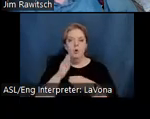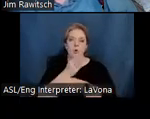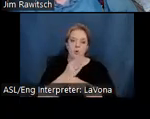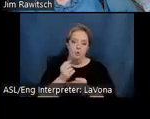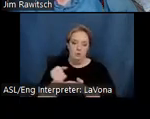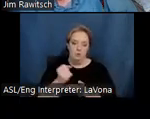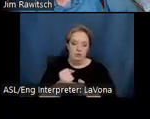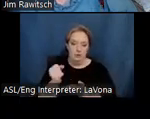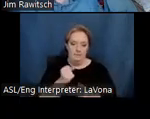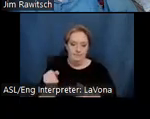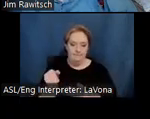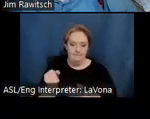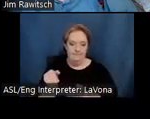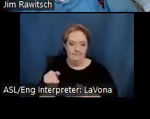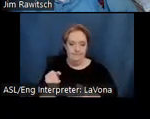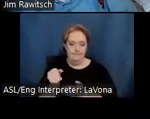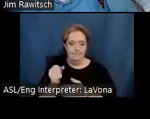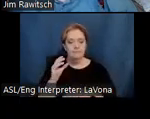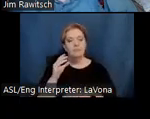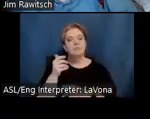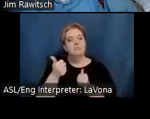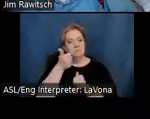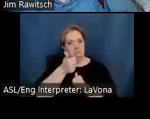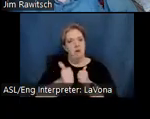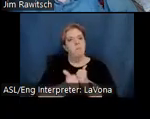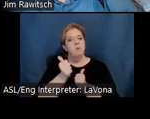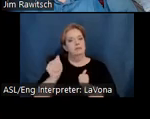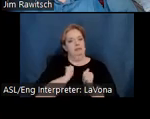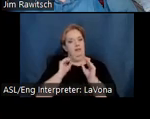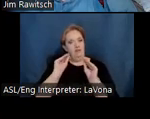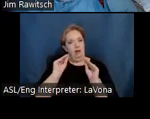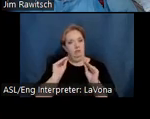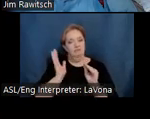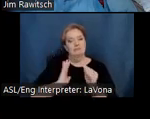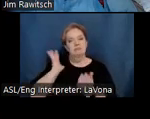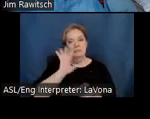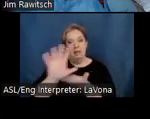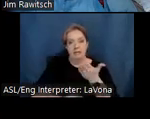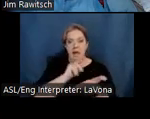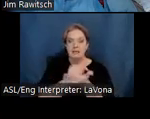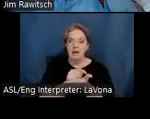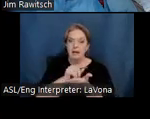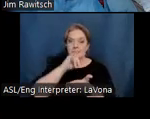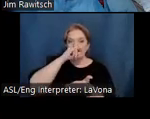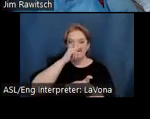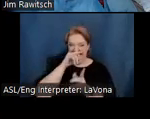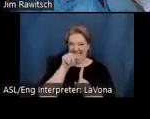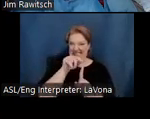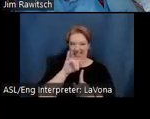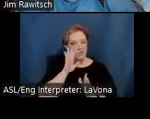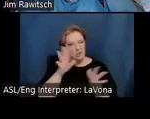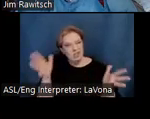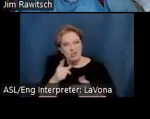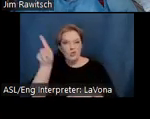he was mostly self taught. And in those days, college was not something that kids like Sam were encouraged to pursue.